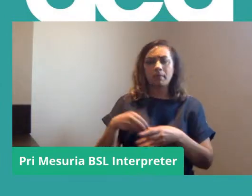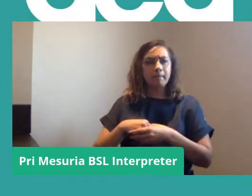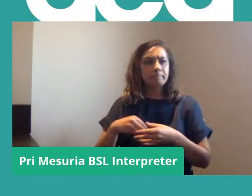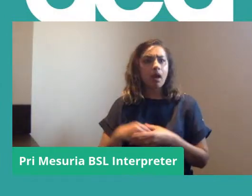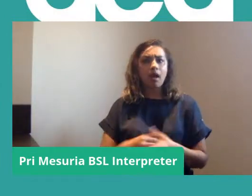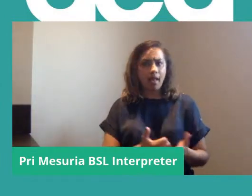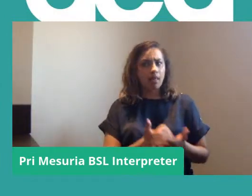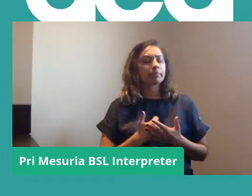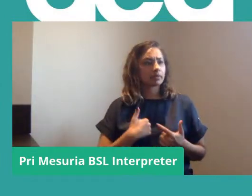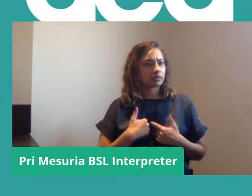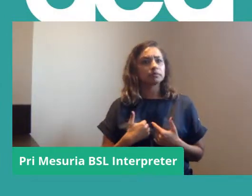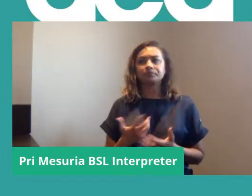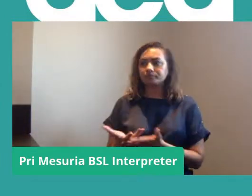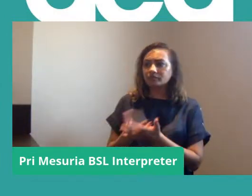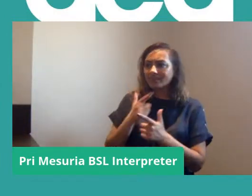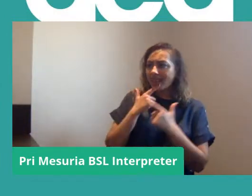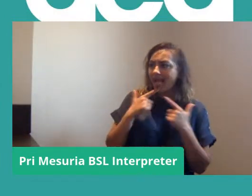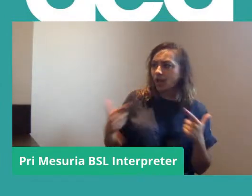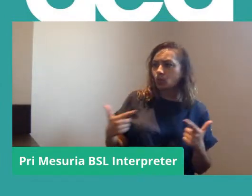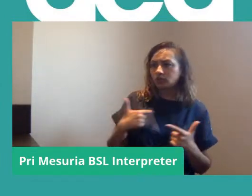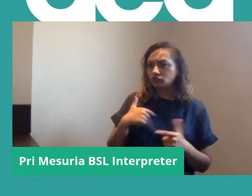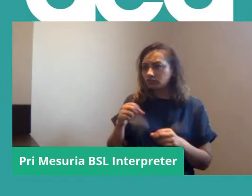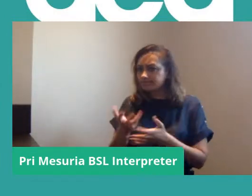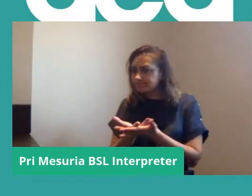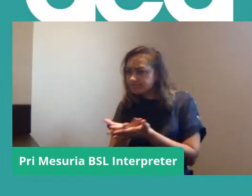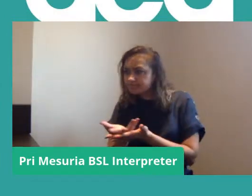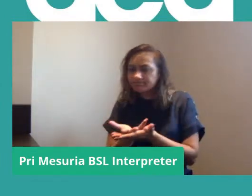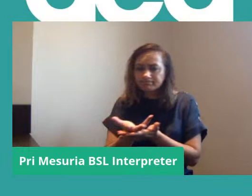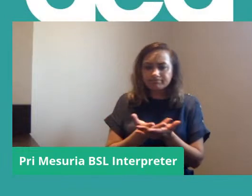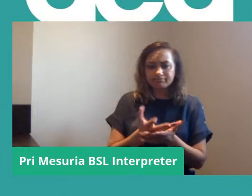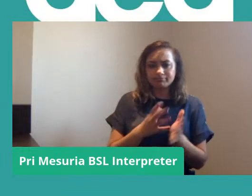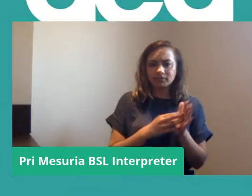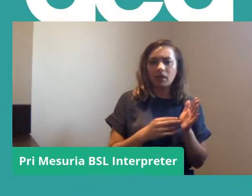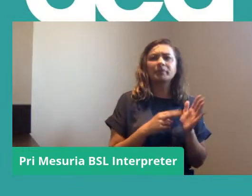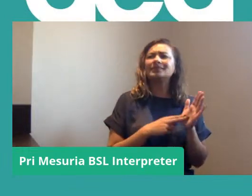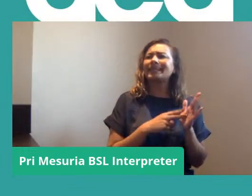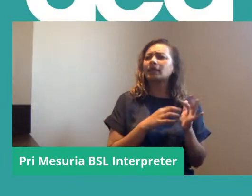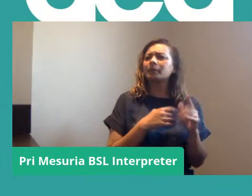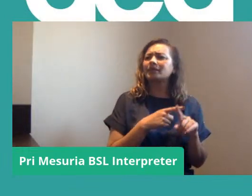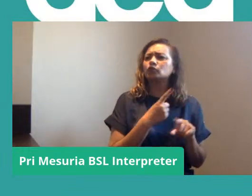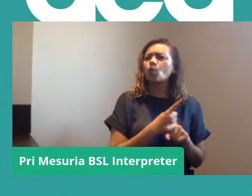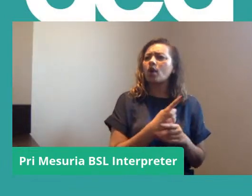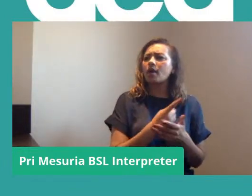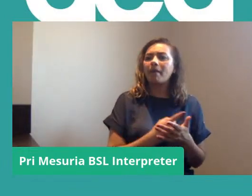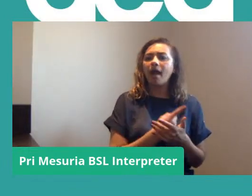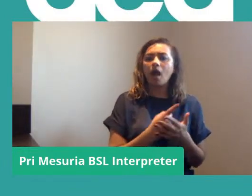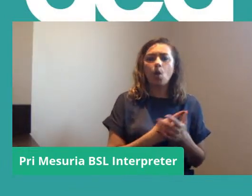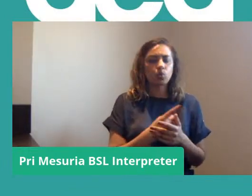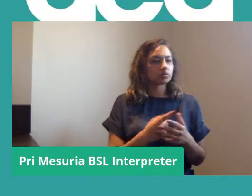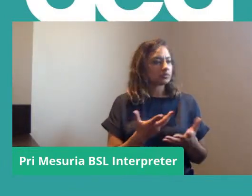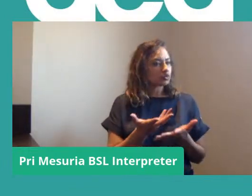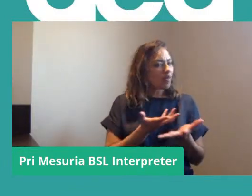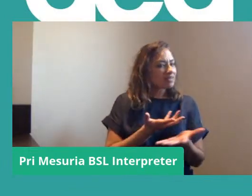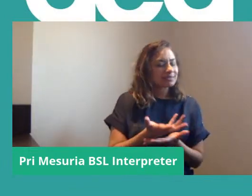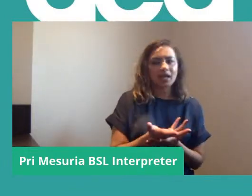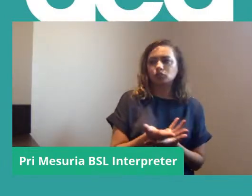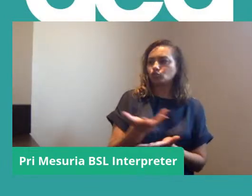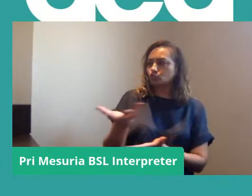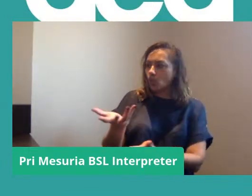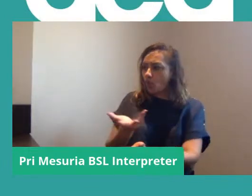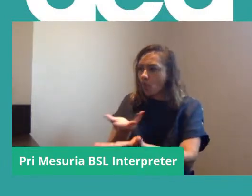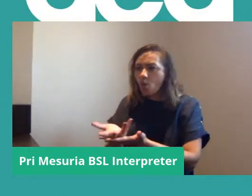the choice of language I use. So for example, Nick talked about the conversation you'll learn to do